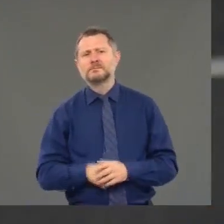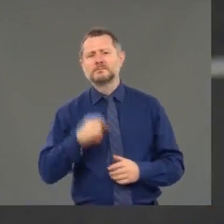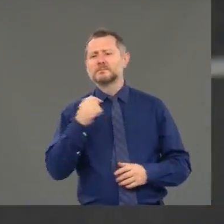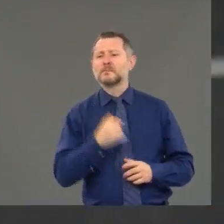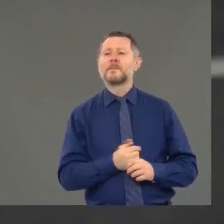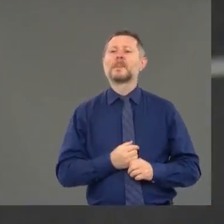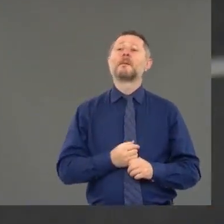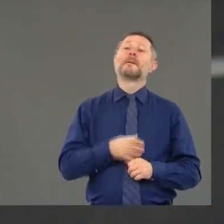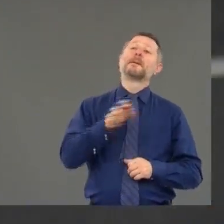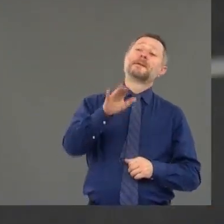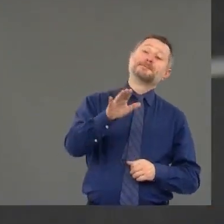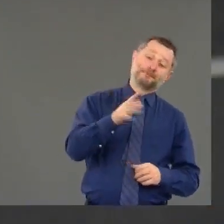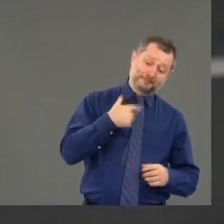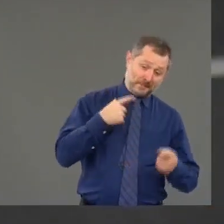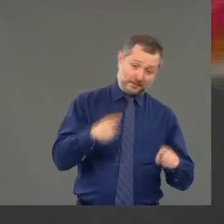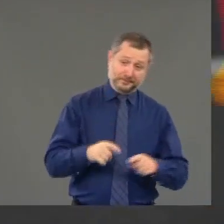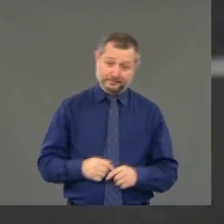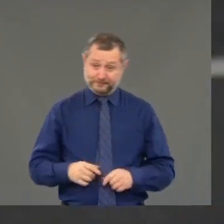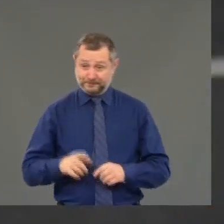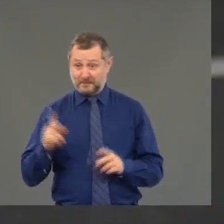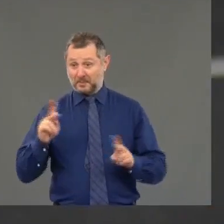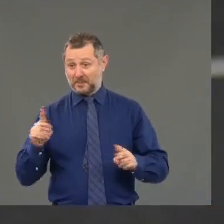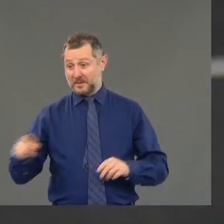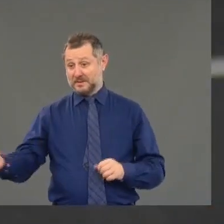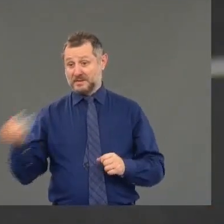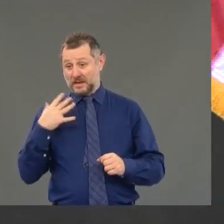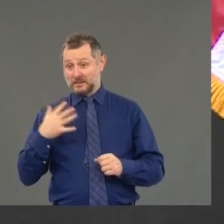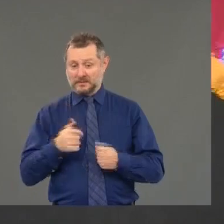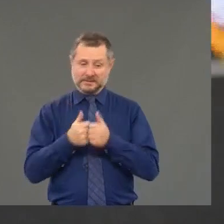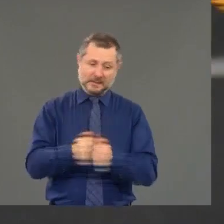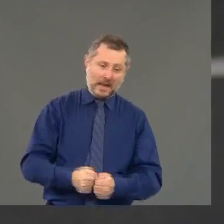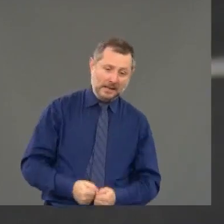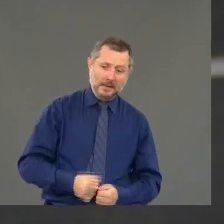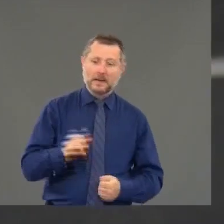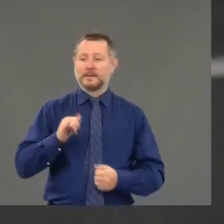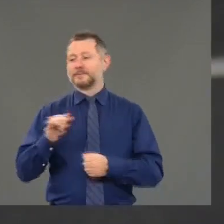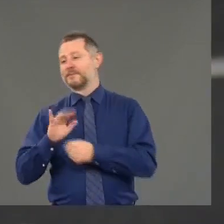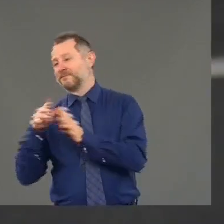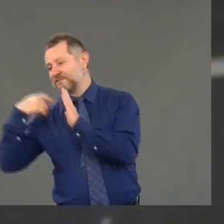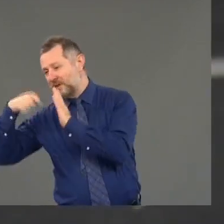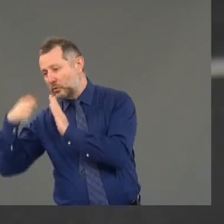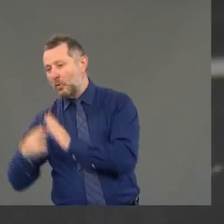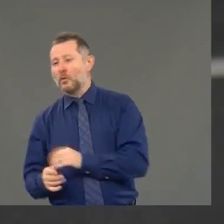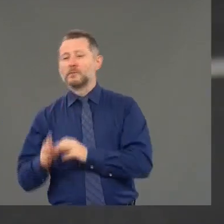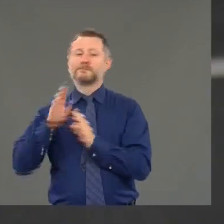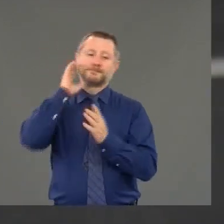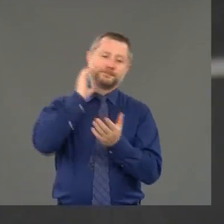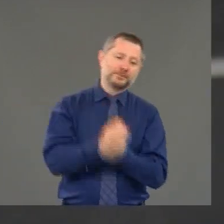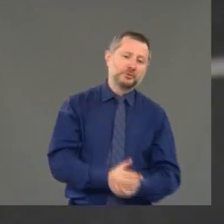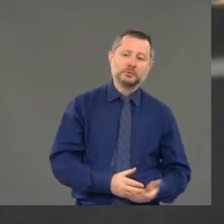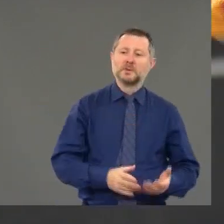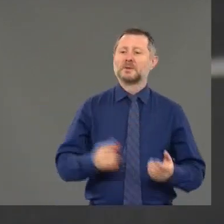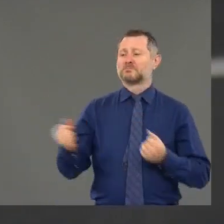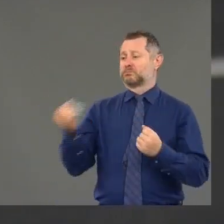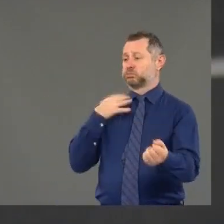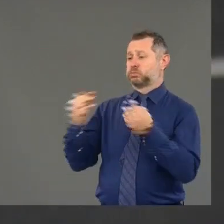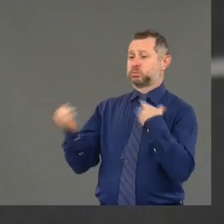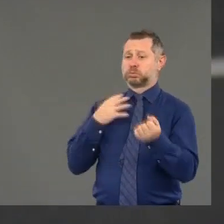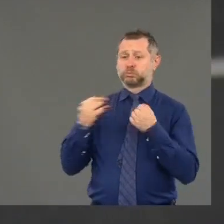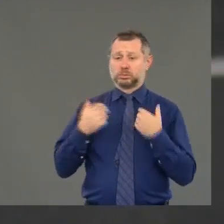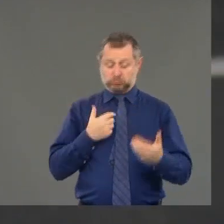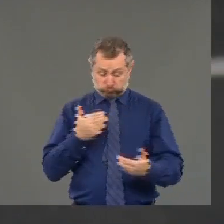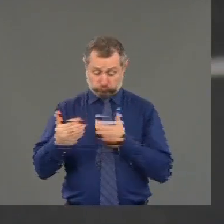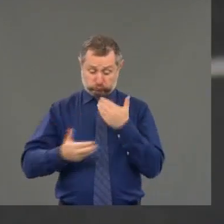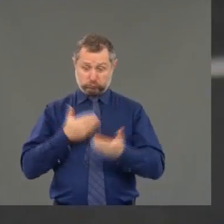people send me texts and videos and pictures. And they were sending me texts and videos of